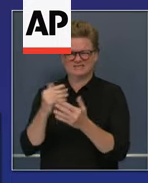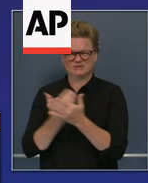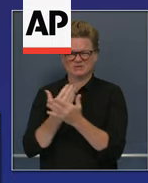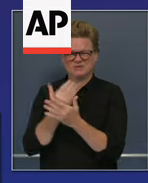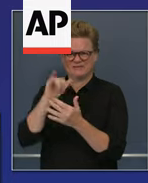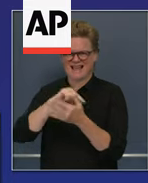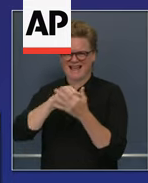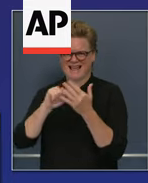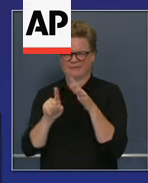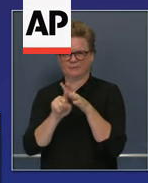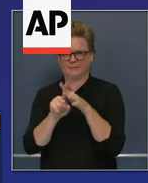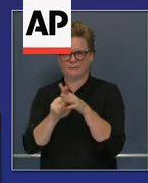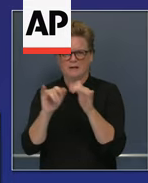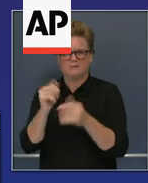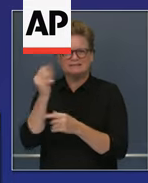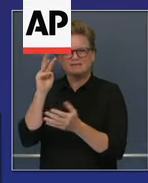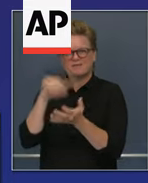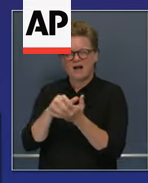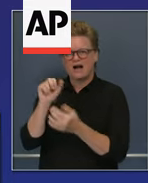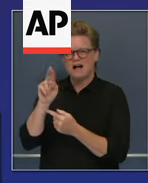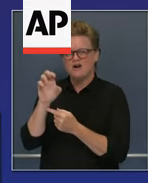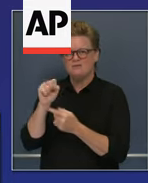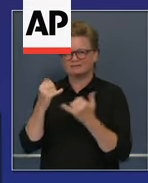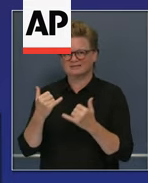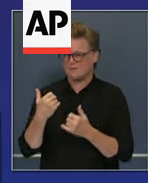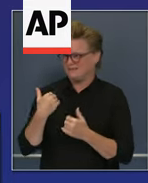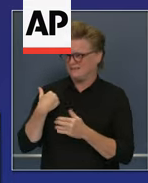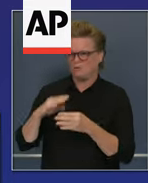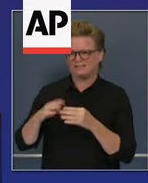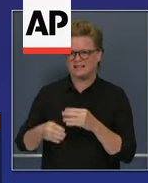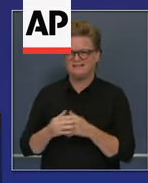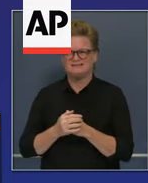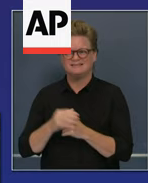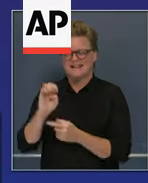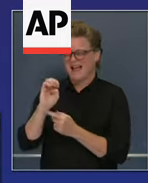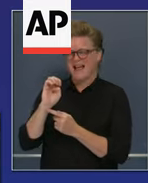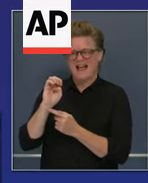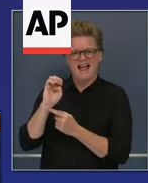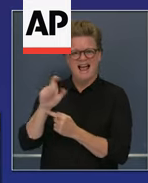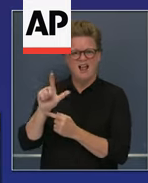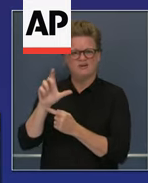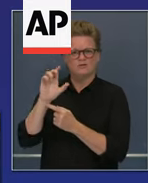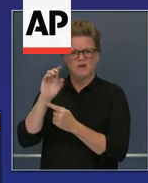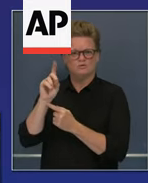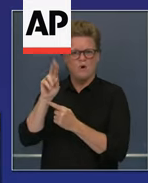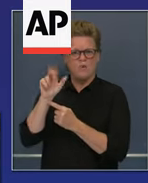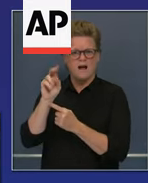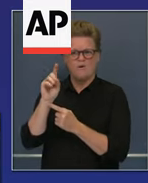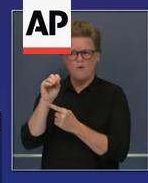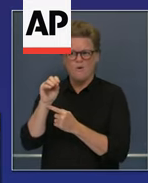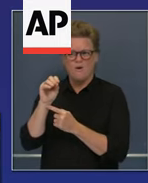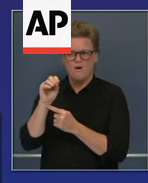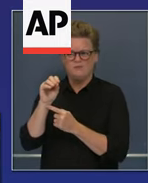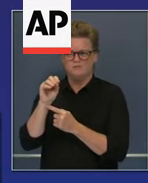over the course of the weekend, the El Dorado getting a lot of attention because it's a reminder that the vast majority of